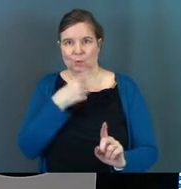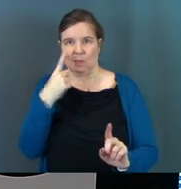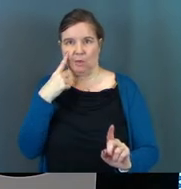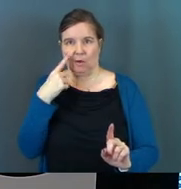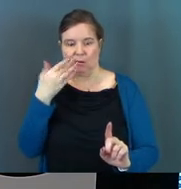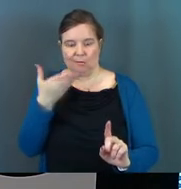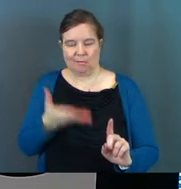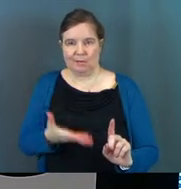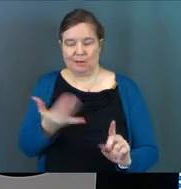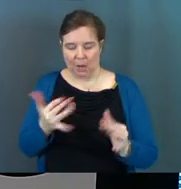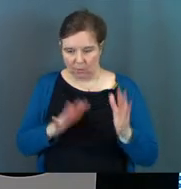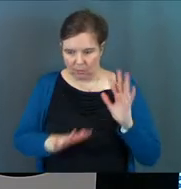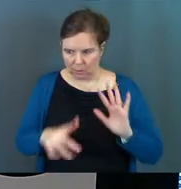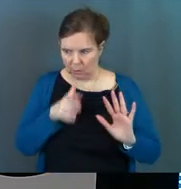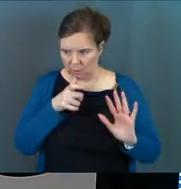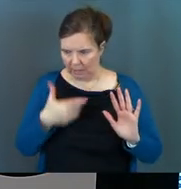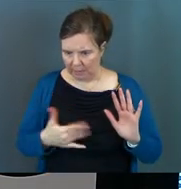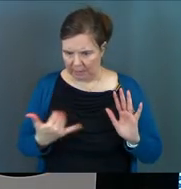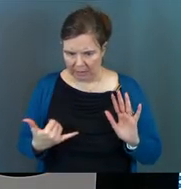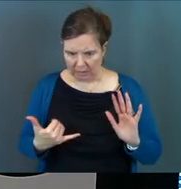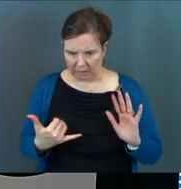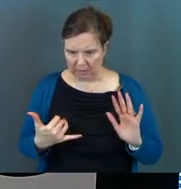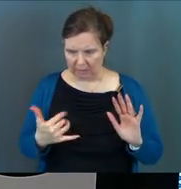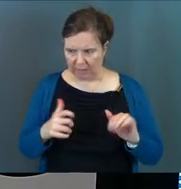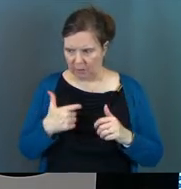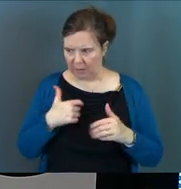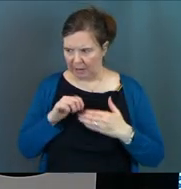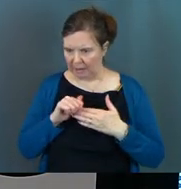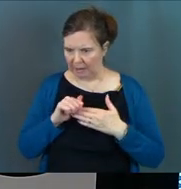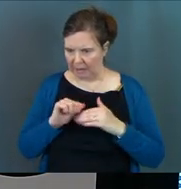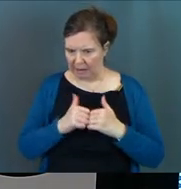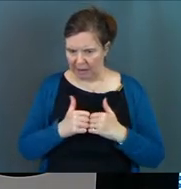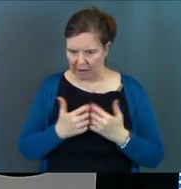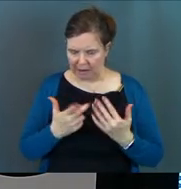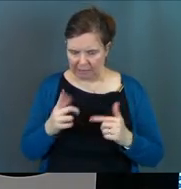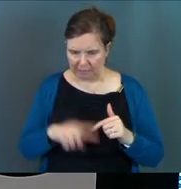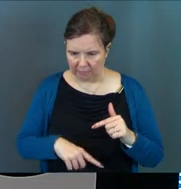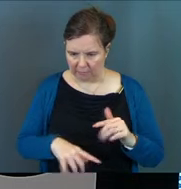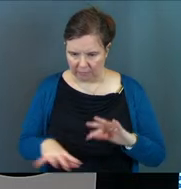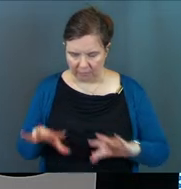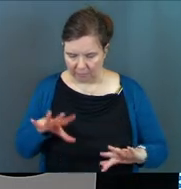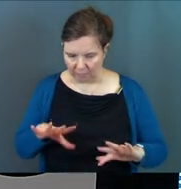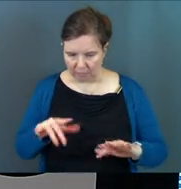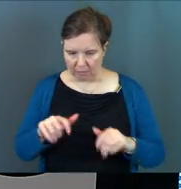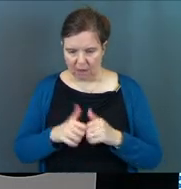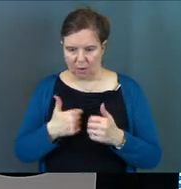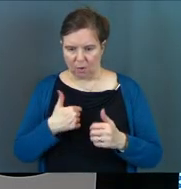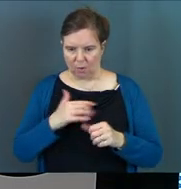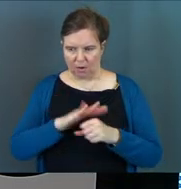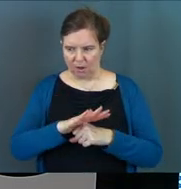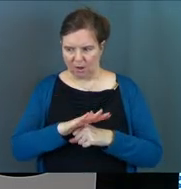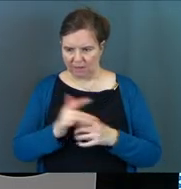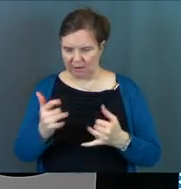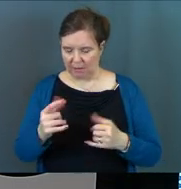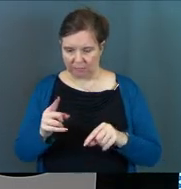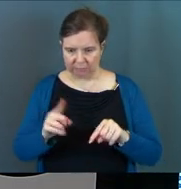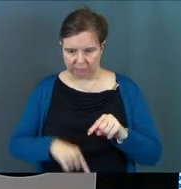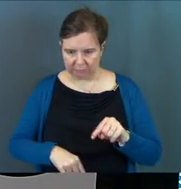He didn't know who he was anymore. How could he be the leader anymore? How could he be enough